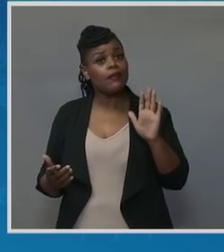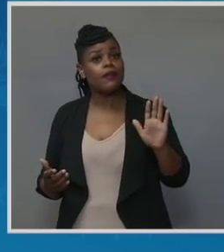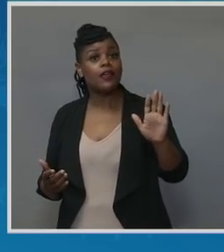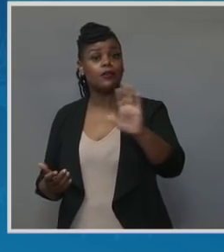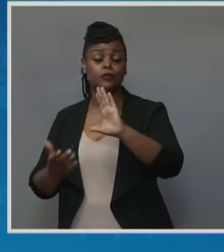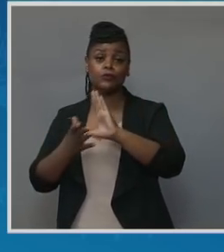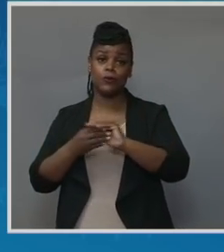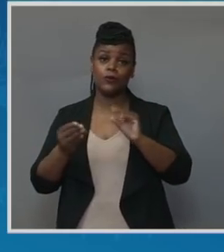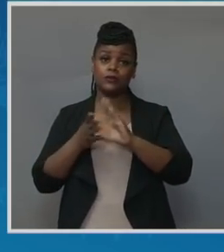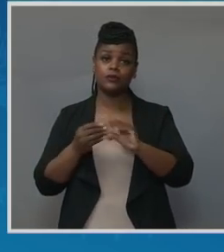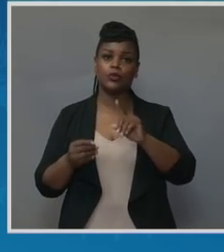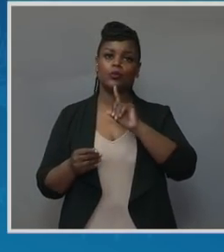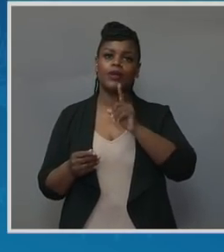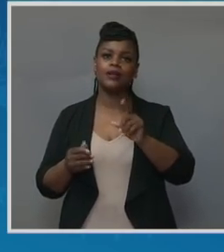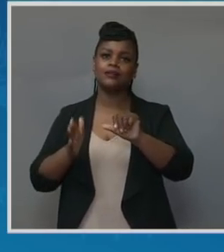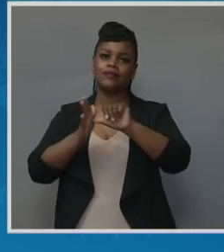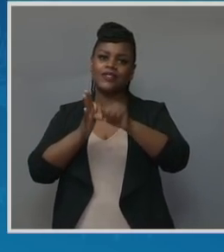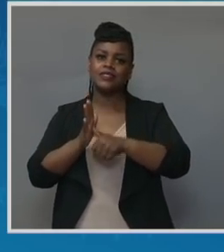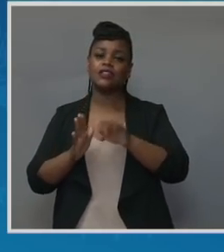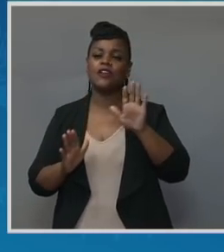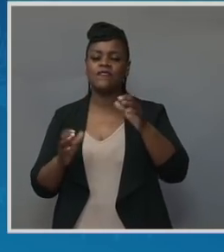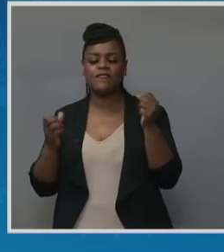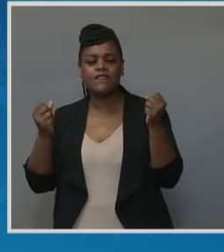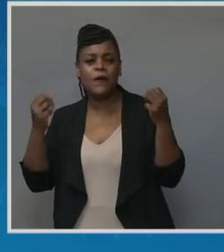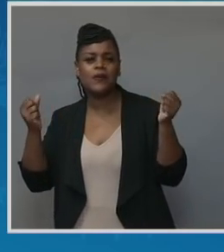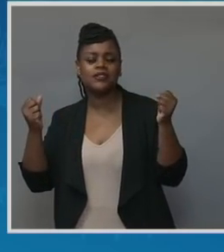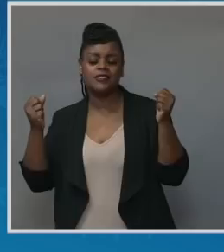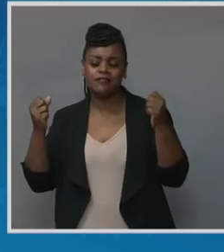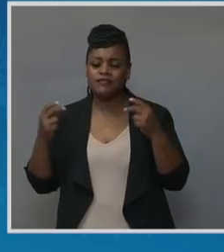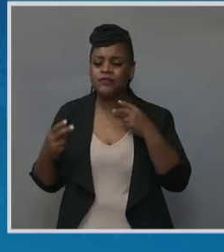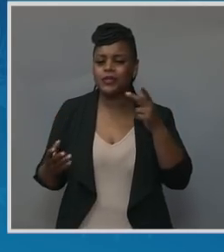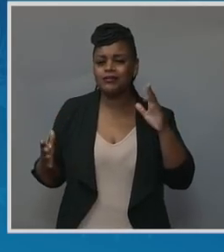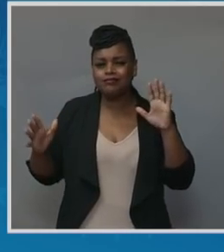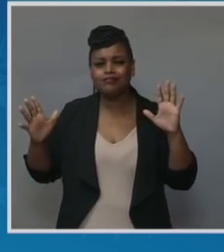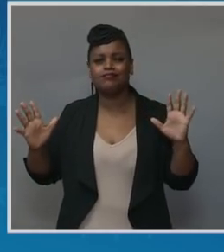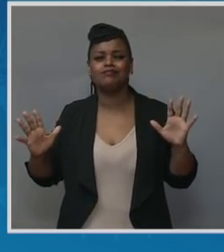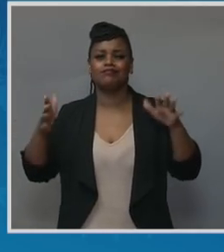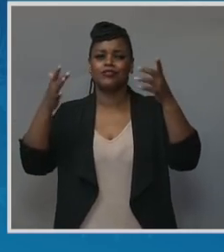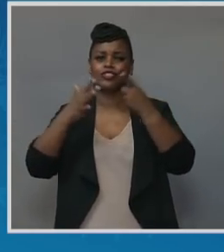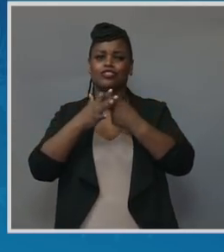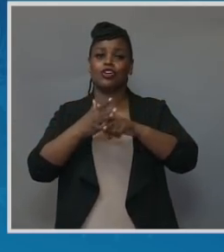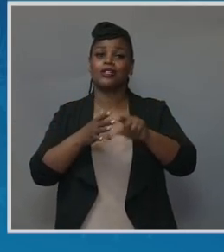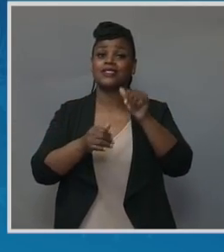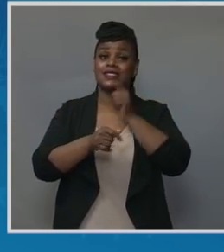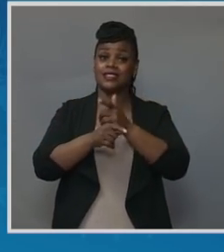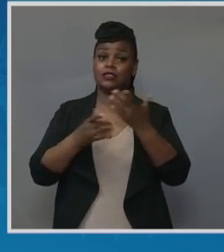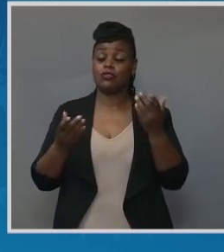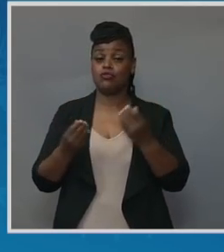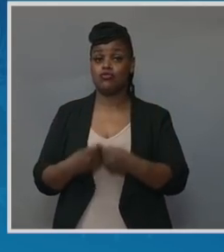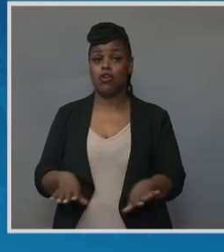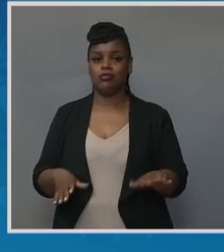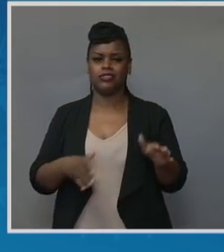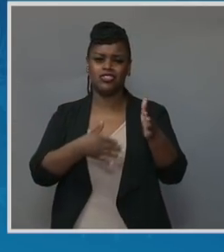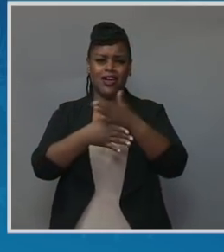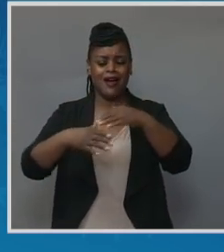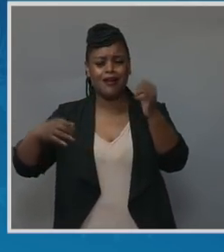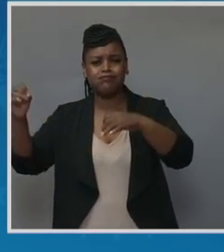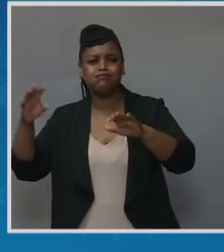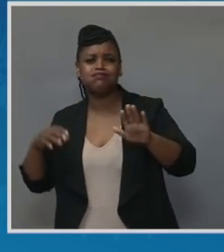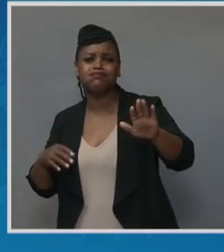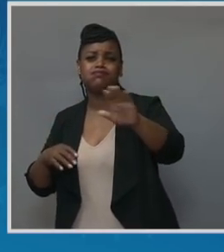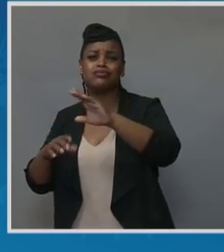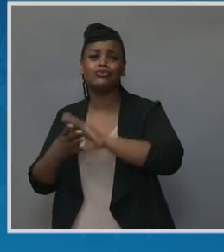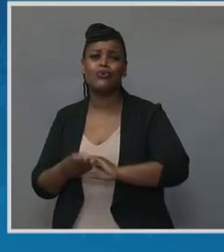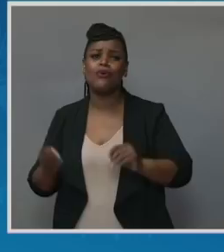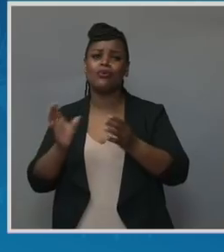their voices through podcasts. So I started Sisters in Loss back in 2017 to share those stories really behind the statistics we